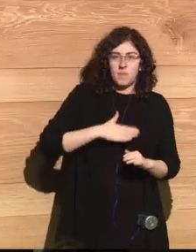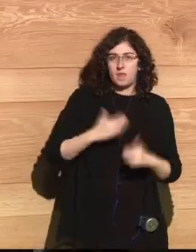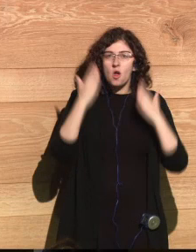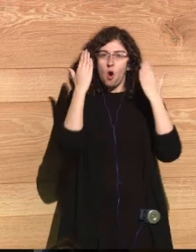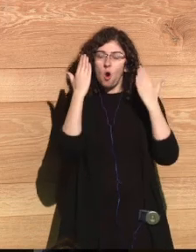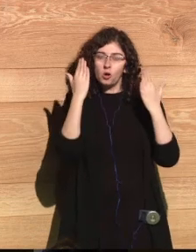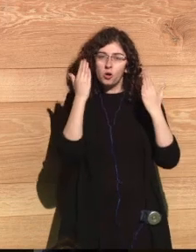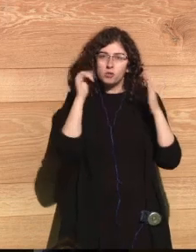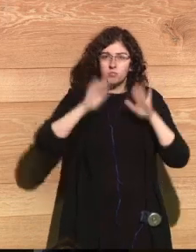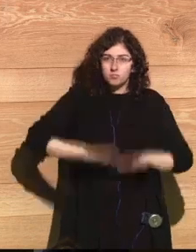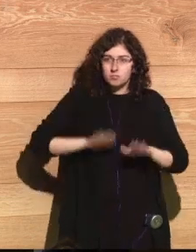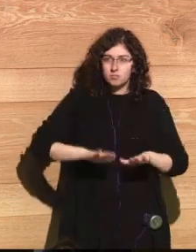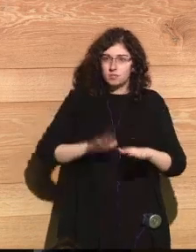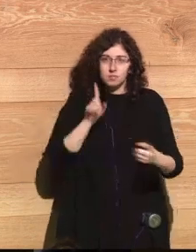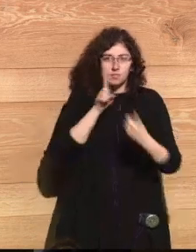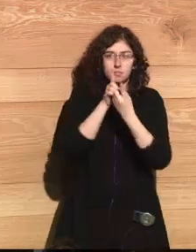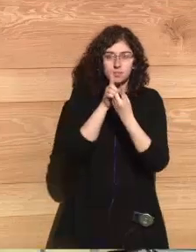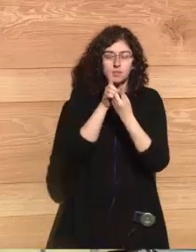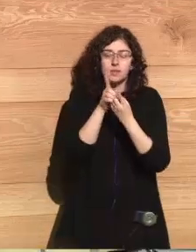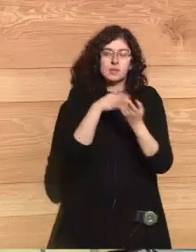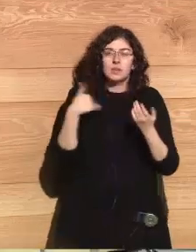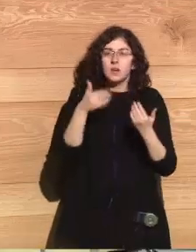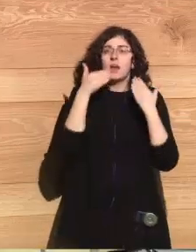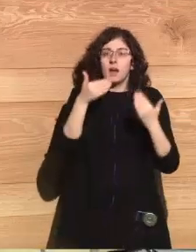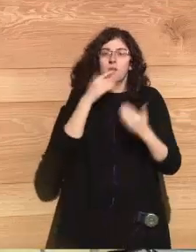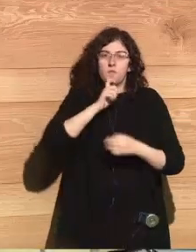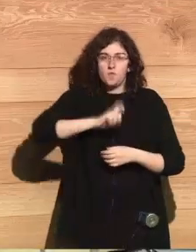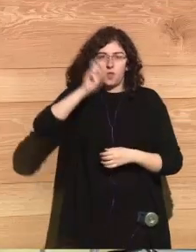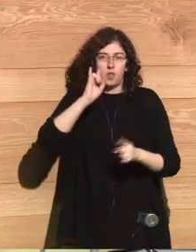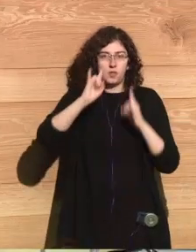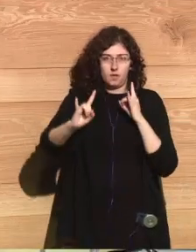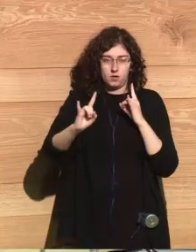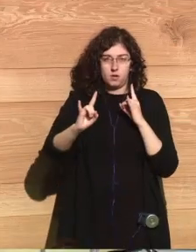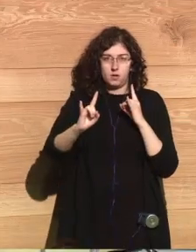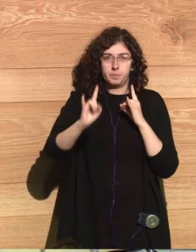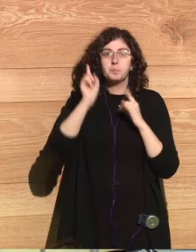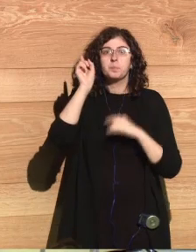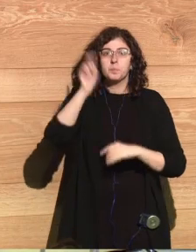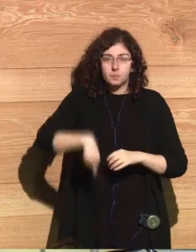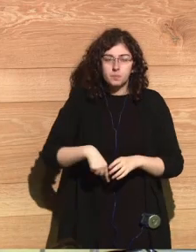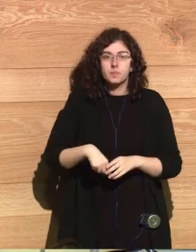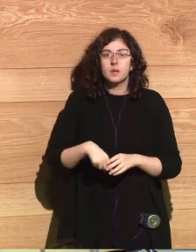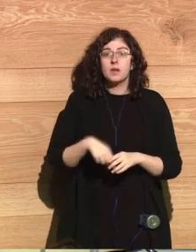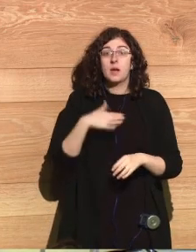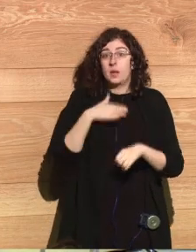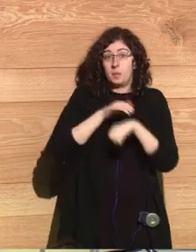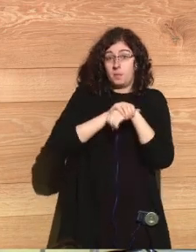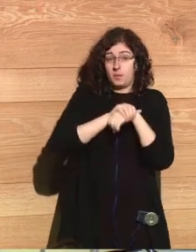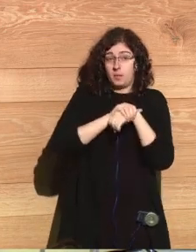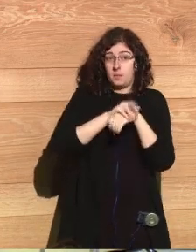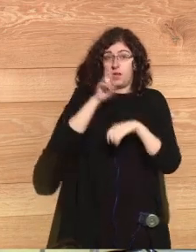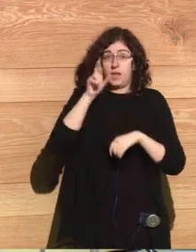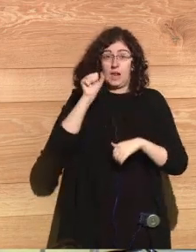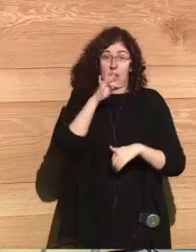good afternoon it's a huge honor and a pleasure to be here with you today I want to thank the Telefonica Foundation and my